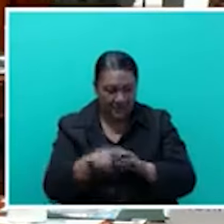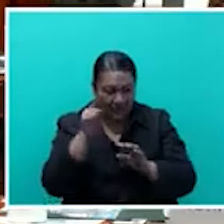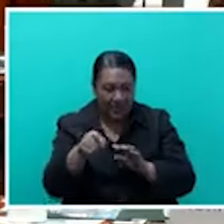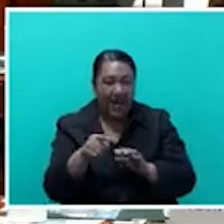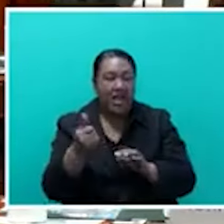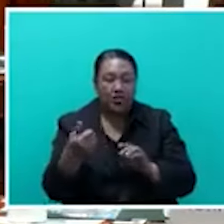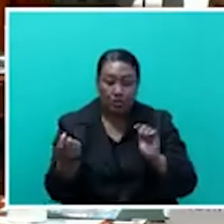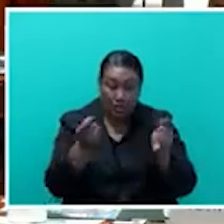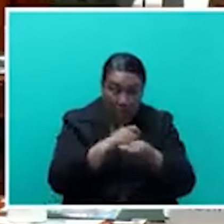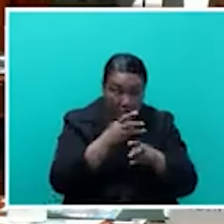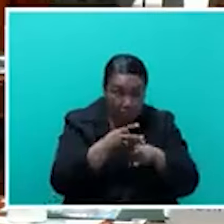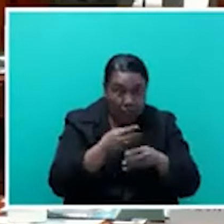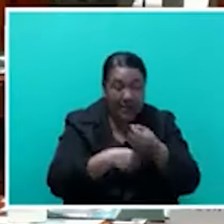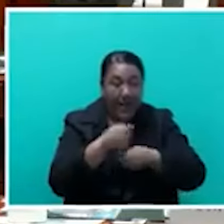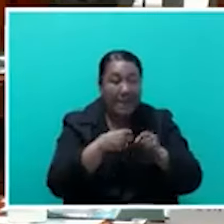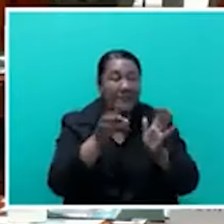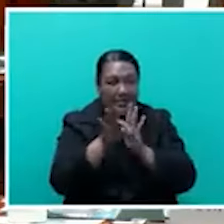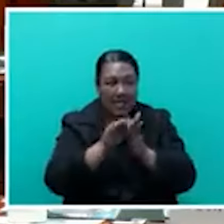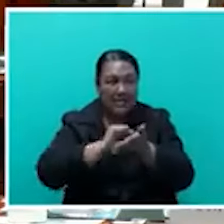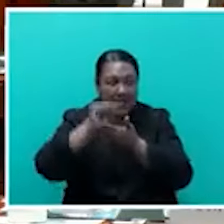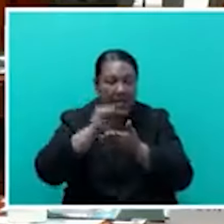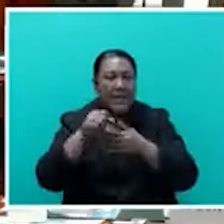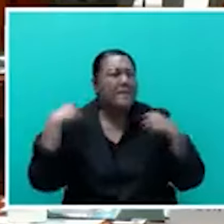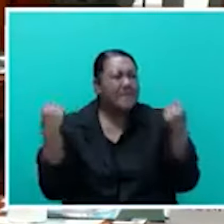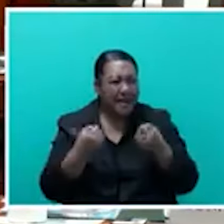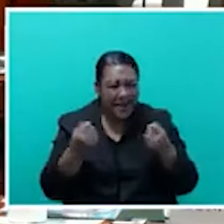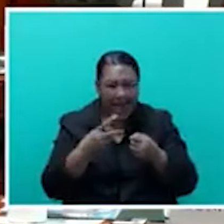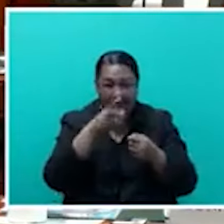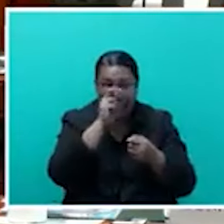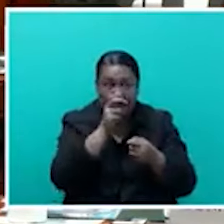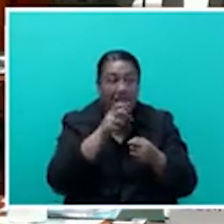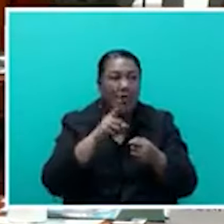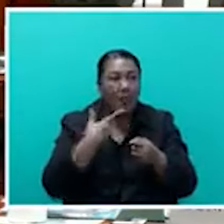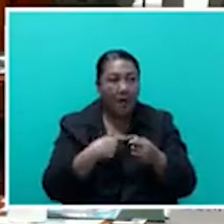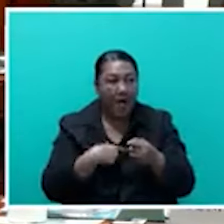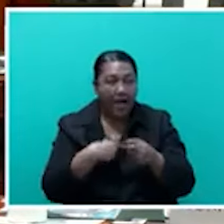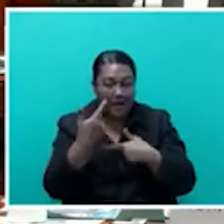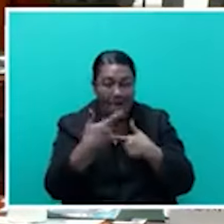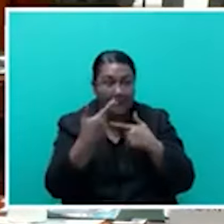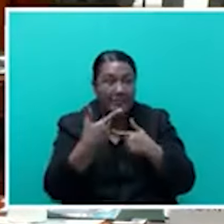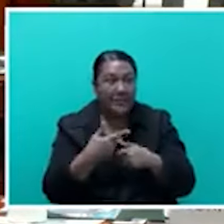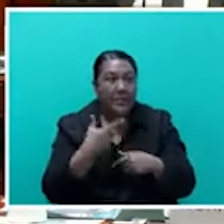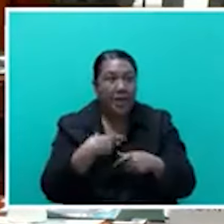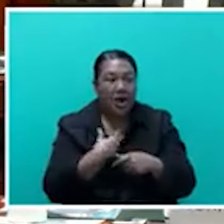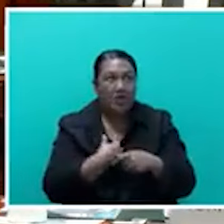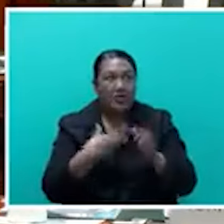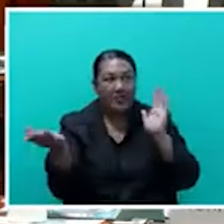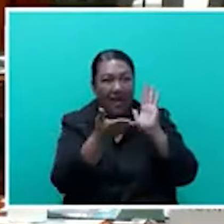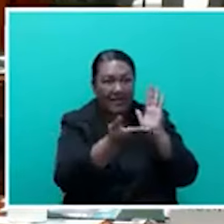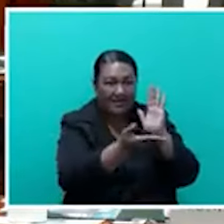mahogany grows freely, there's a lot of restrictions put on it because of deforestation.